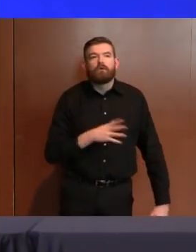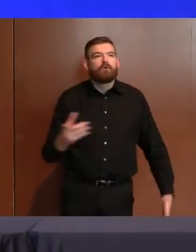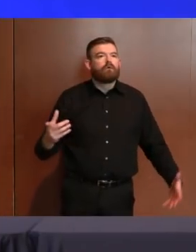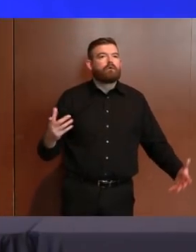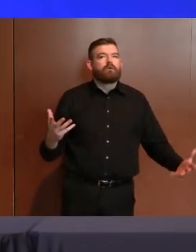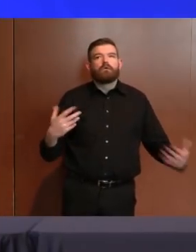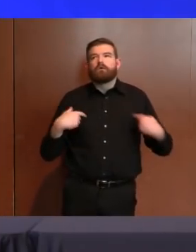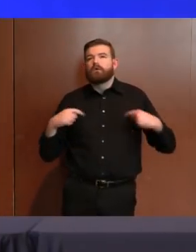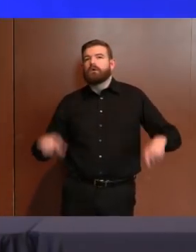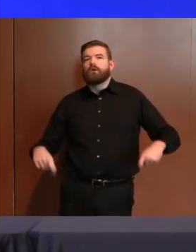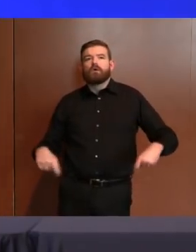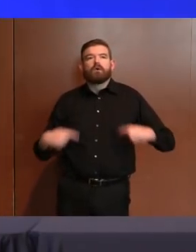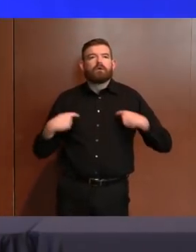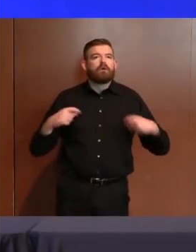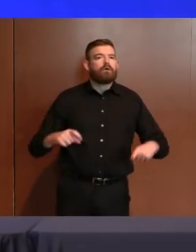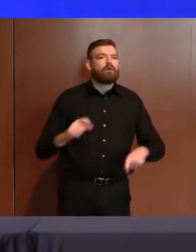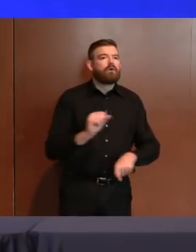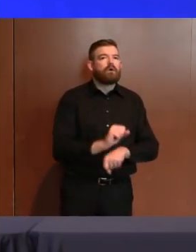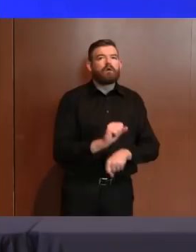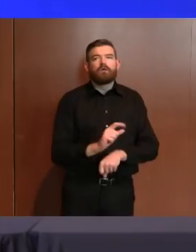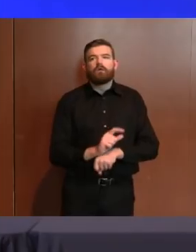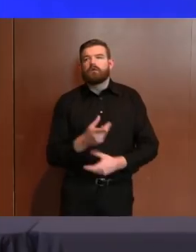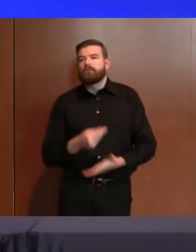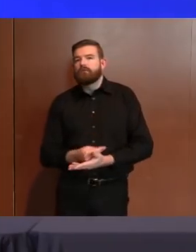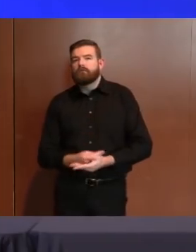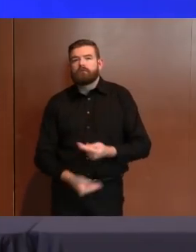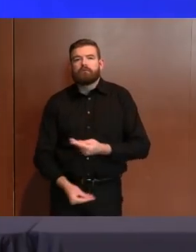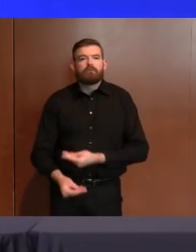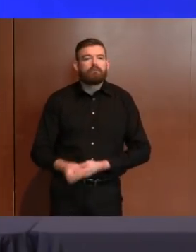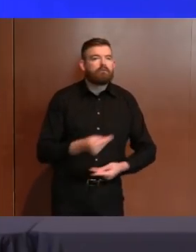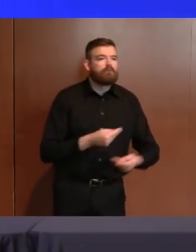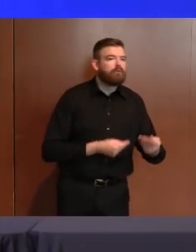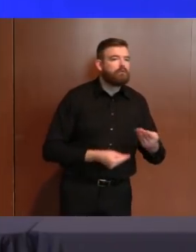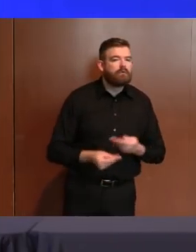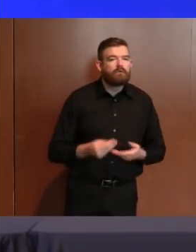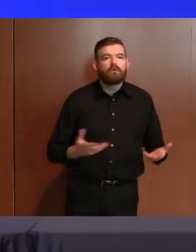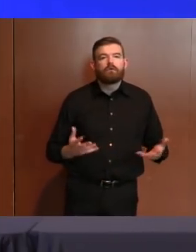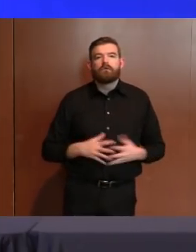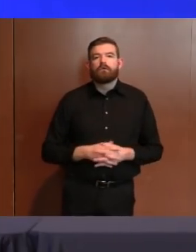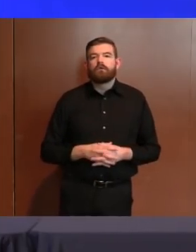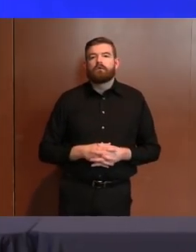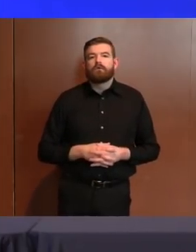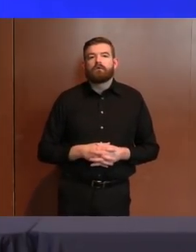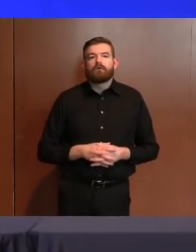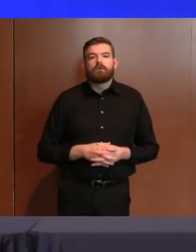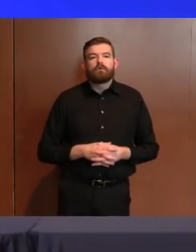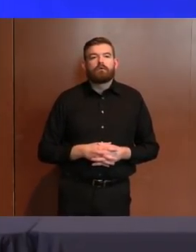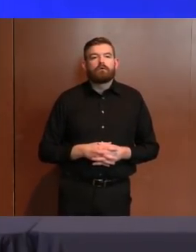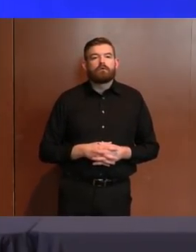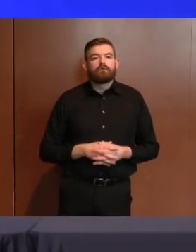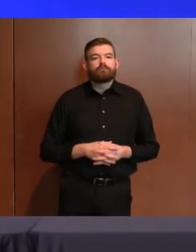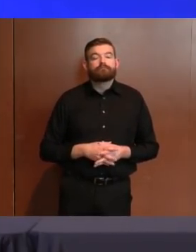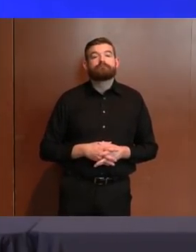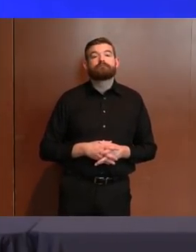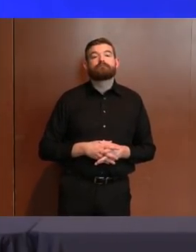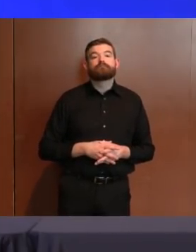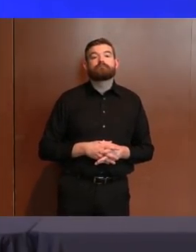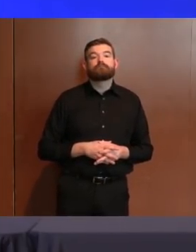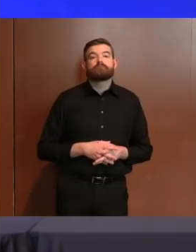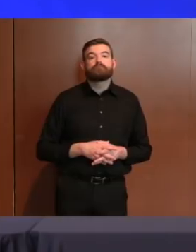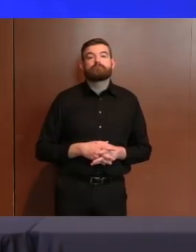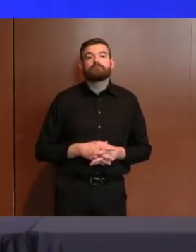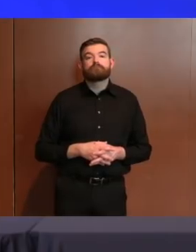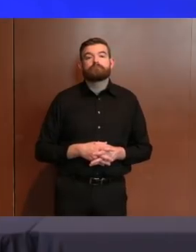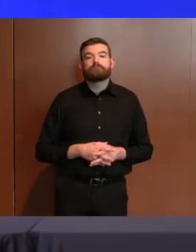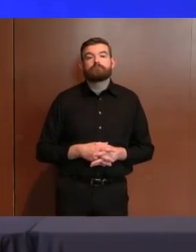that security of having the connection made, whether it's online, whether it's on the telephone, that you know you're going to get the unemployment